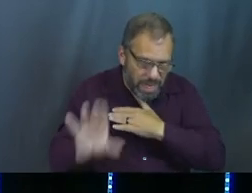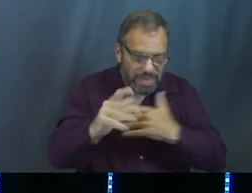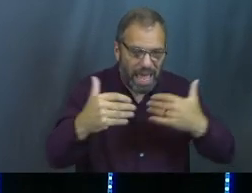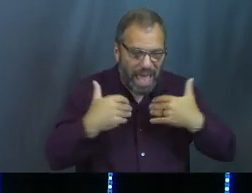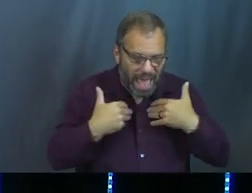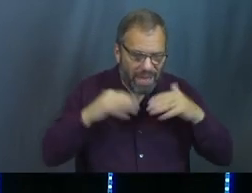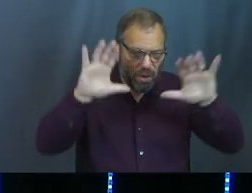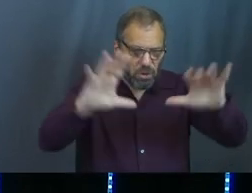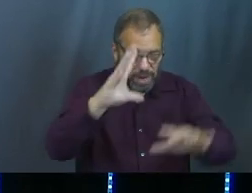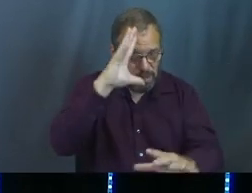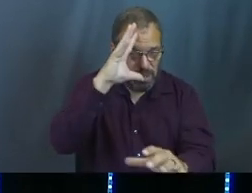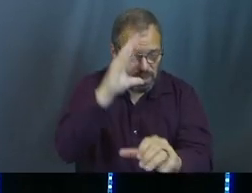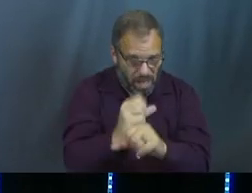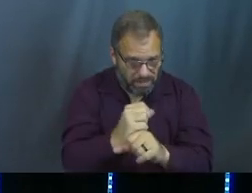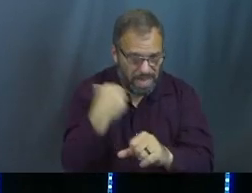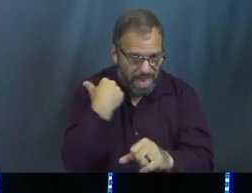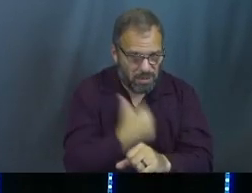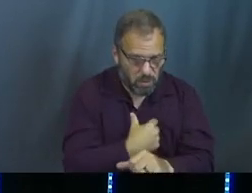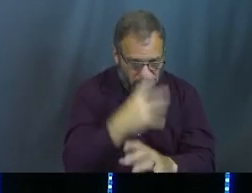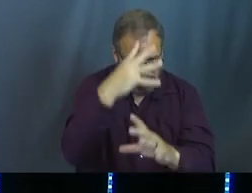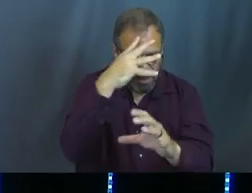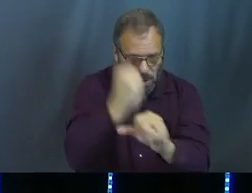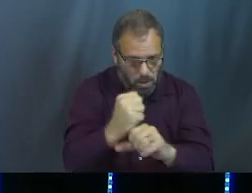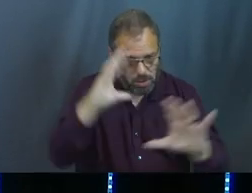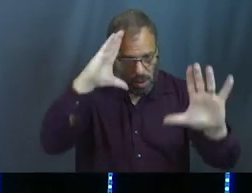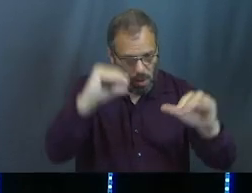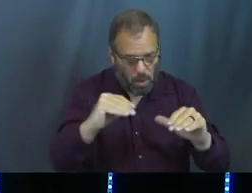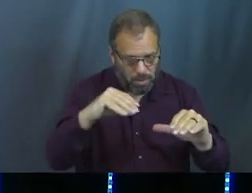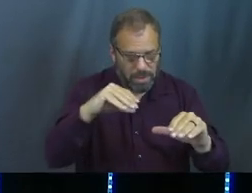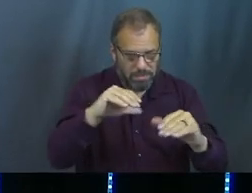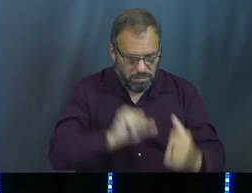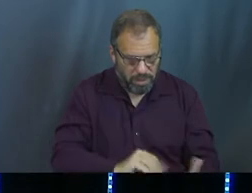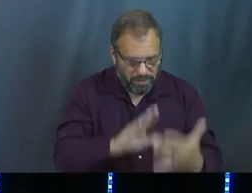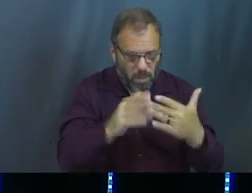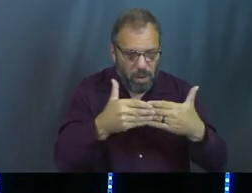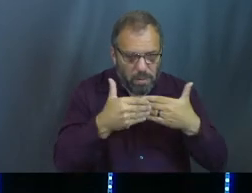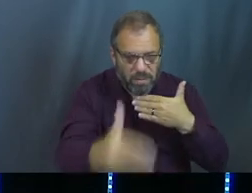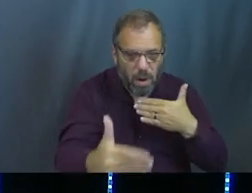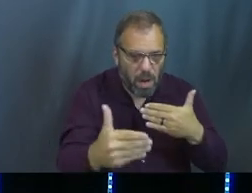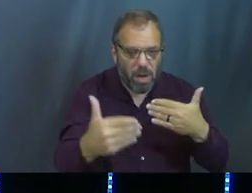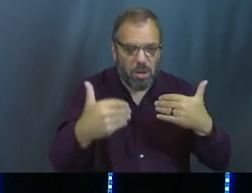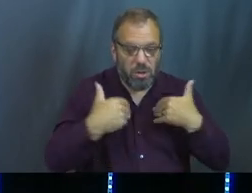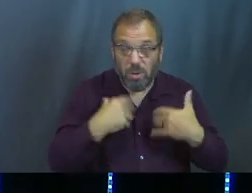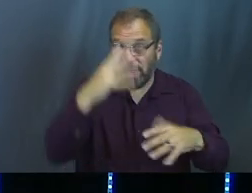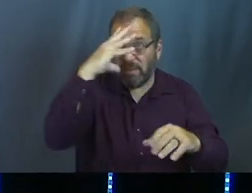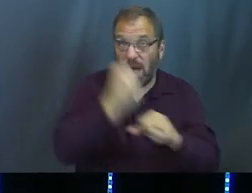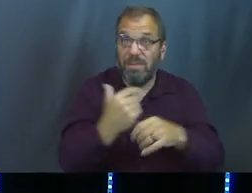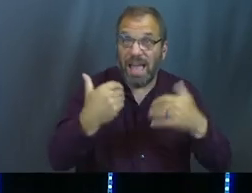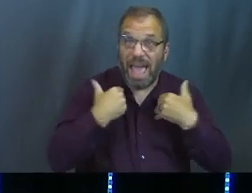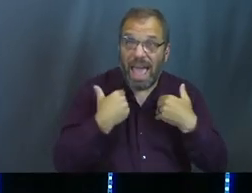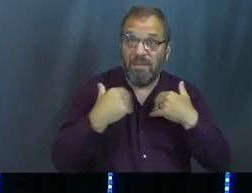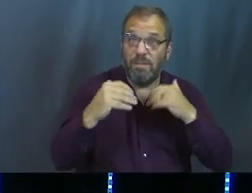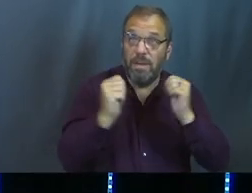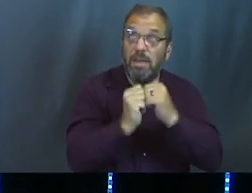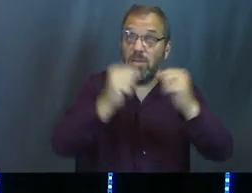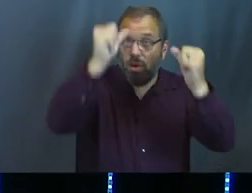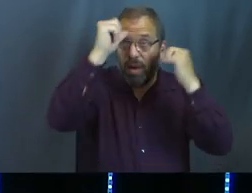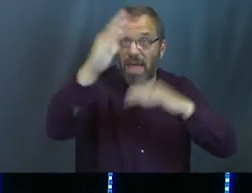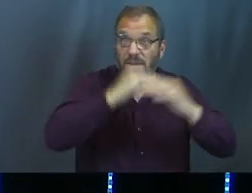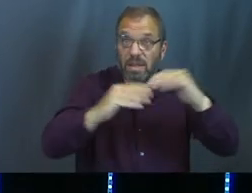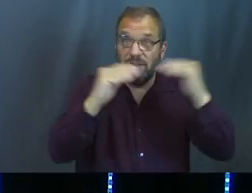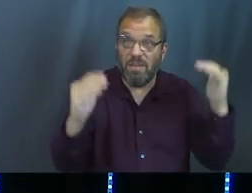can have great confidence as we hold to the hope that lies before us. We can have confidence in our heavenly father.